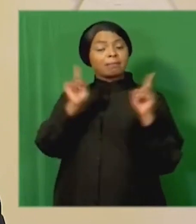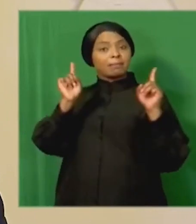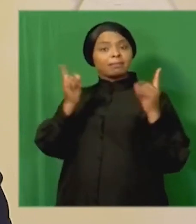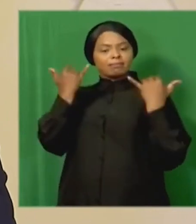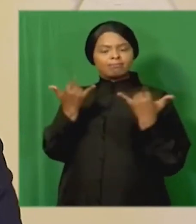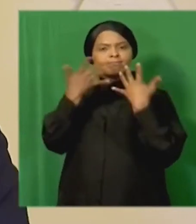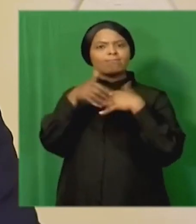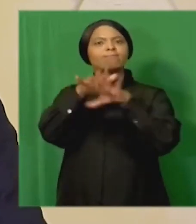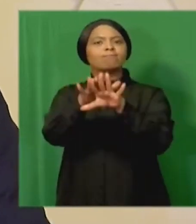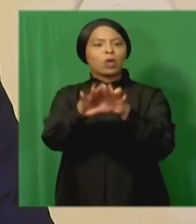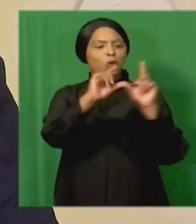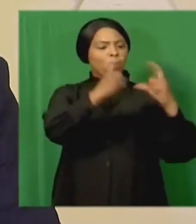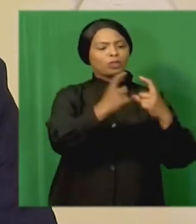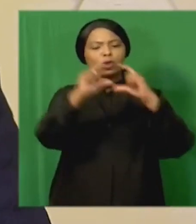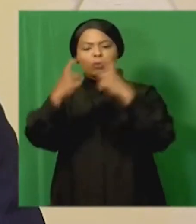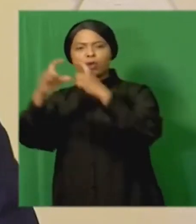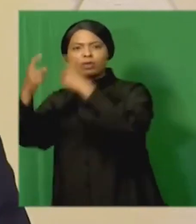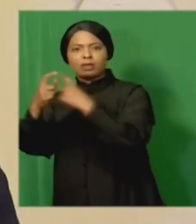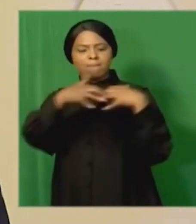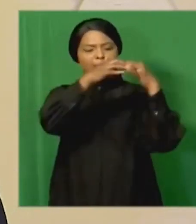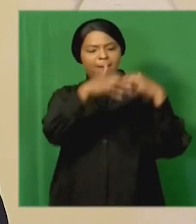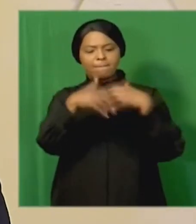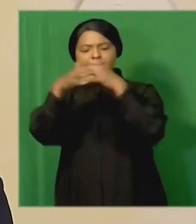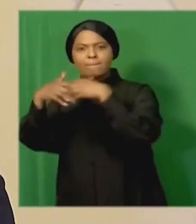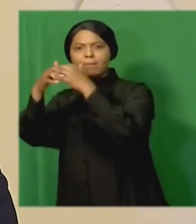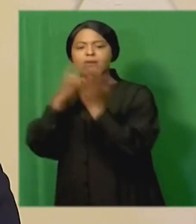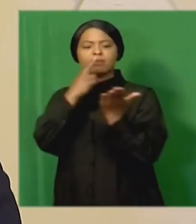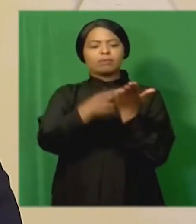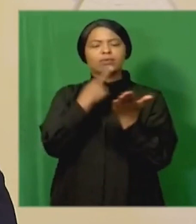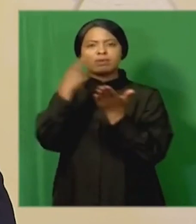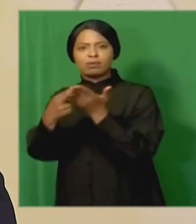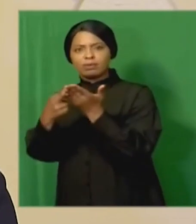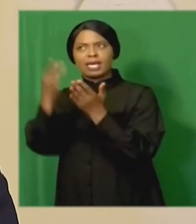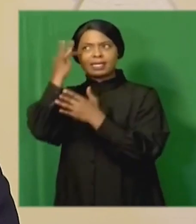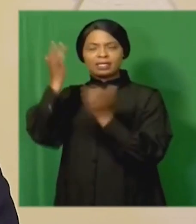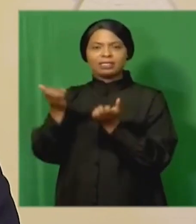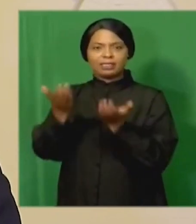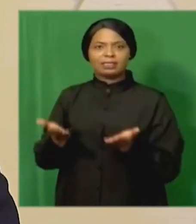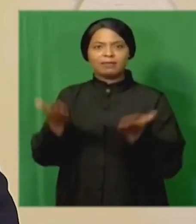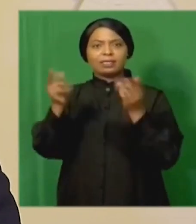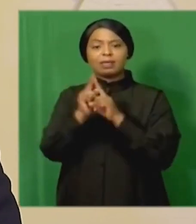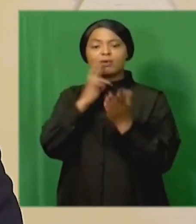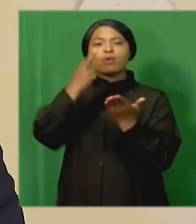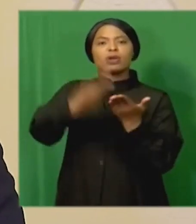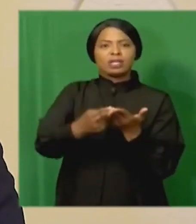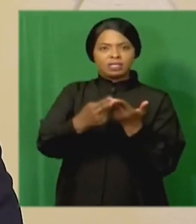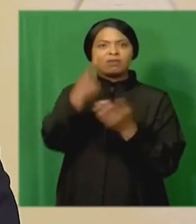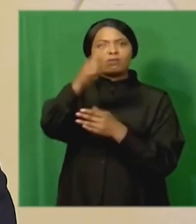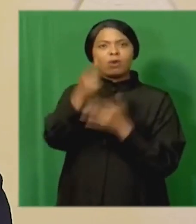all the commission's extensive recommendations on the intelligence services together with the recommendations